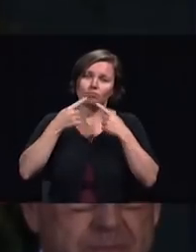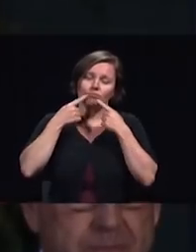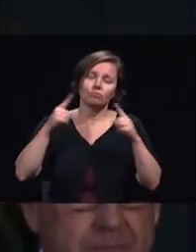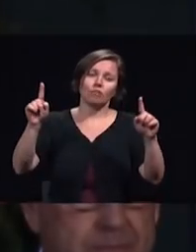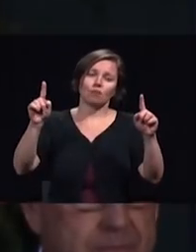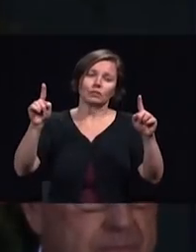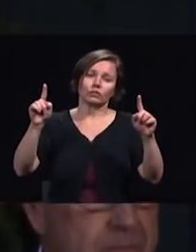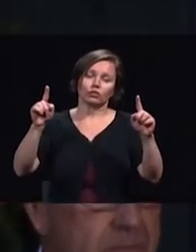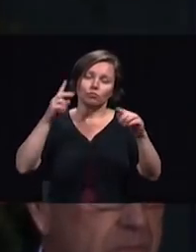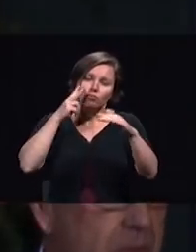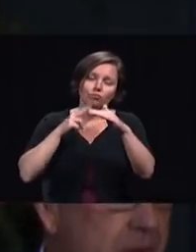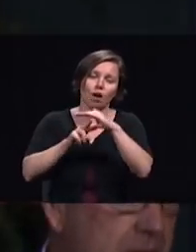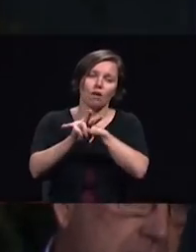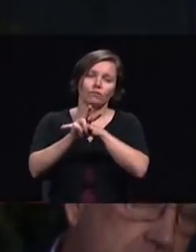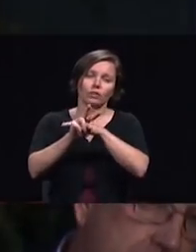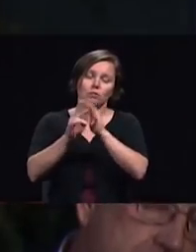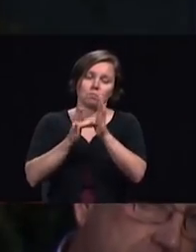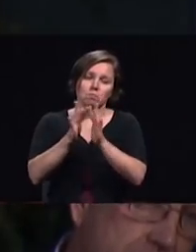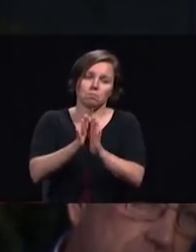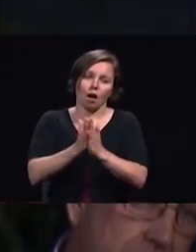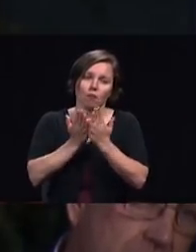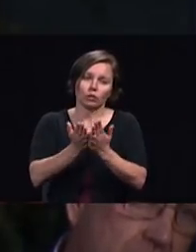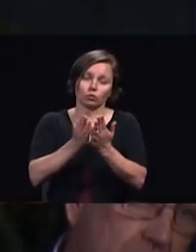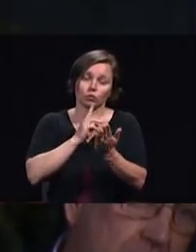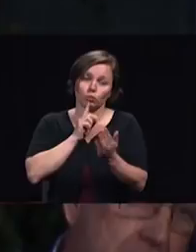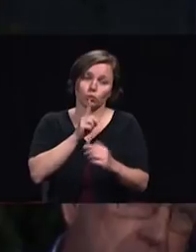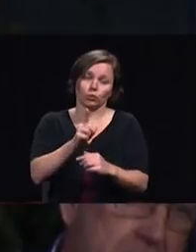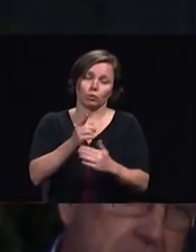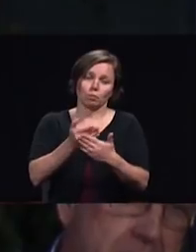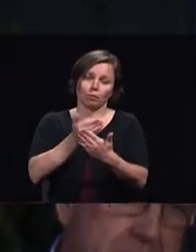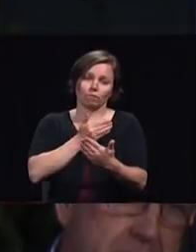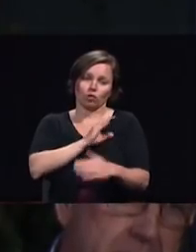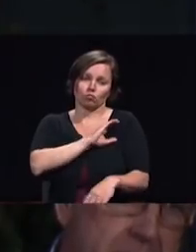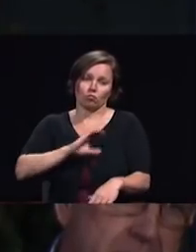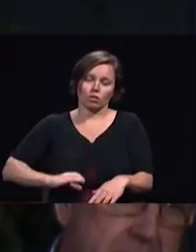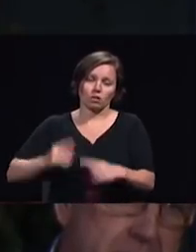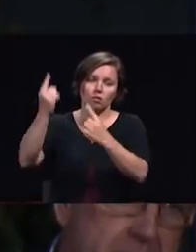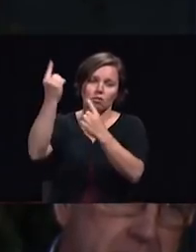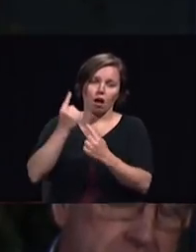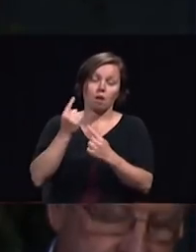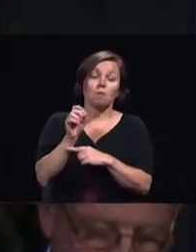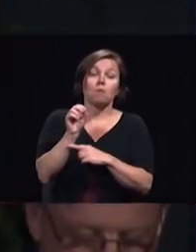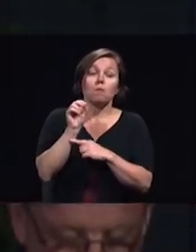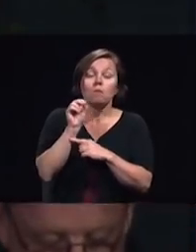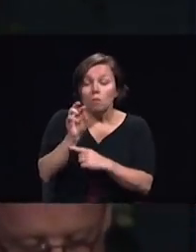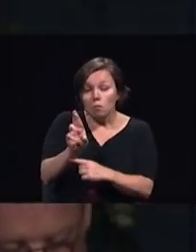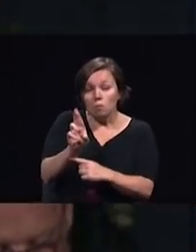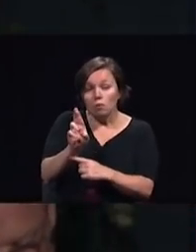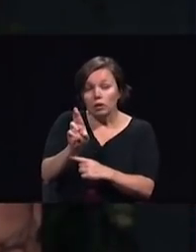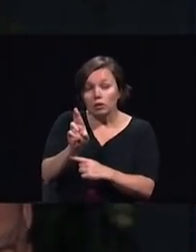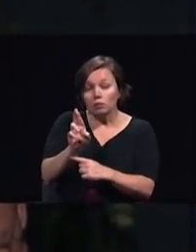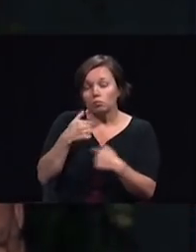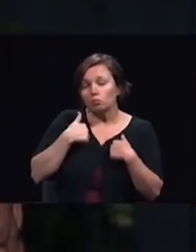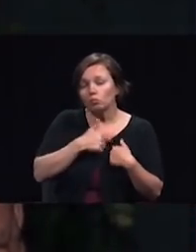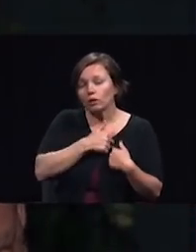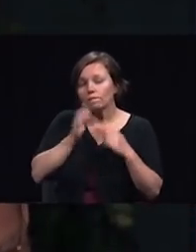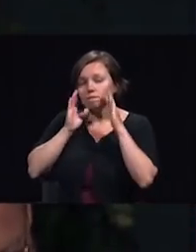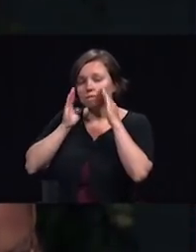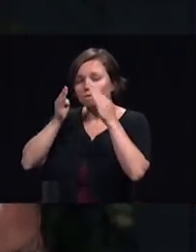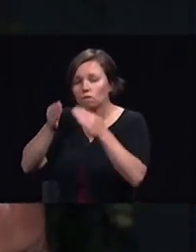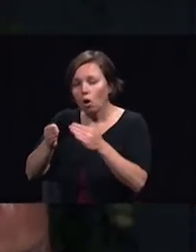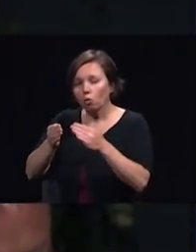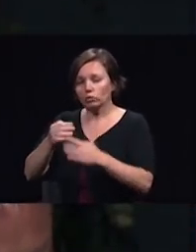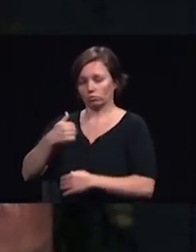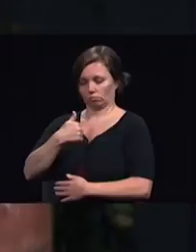truth just before Christ's second coming or are we focusing on our personal views